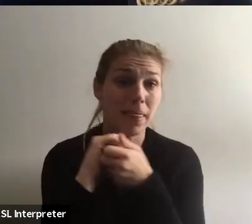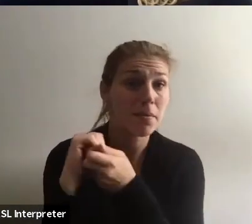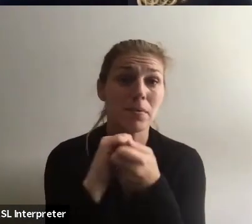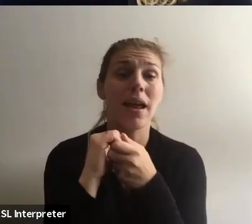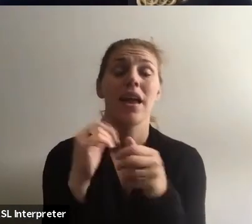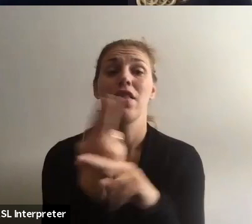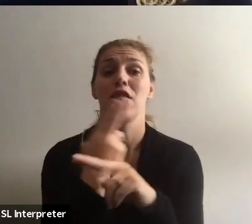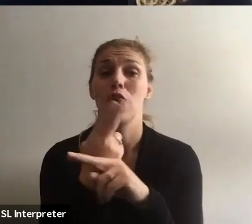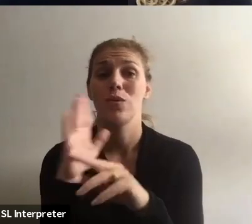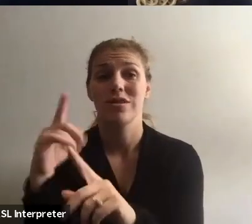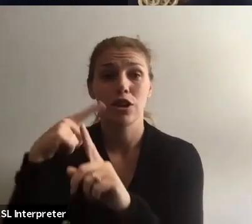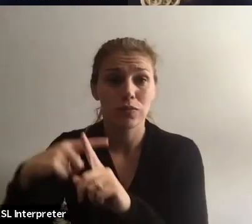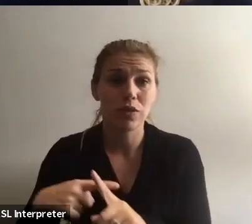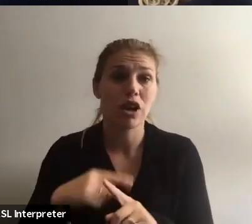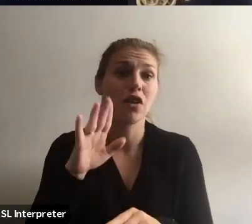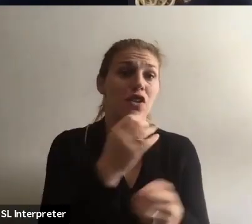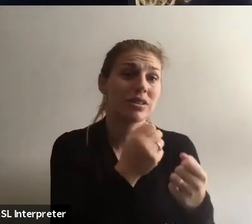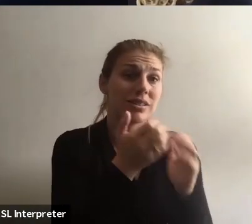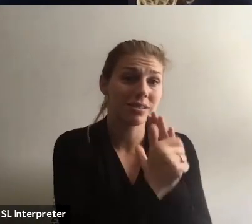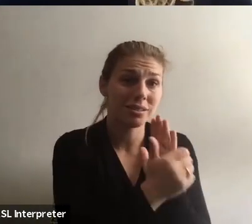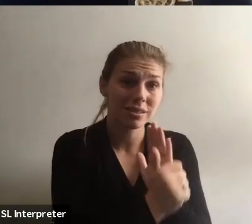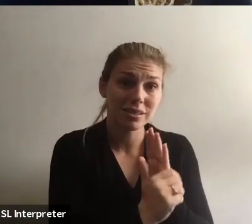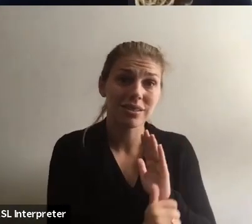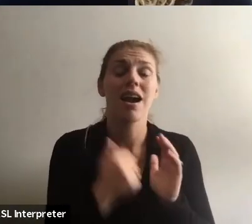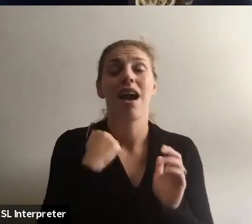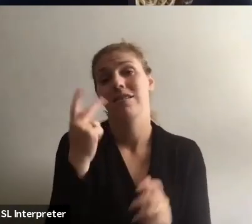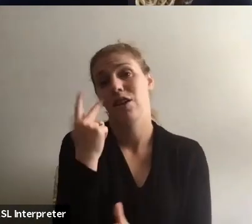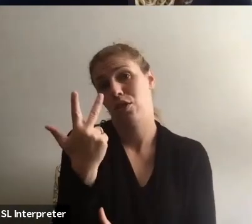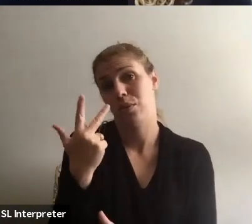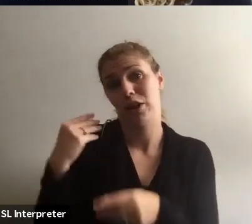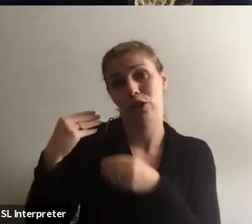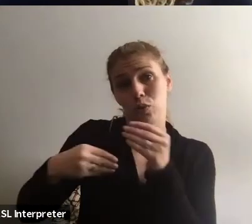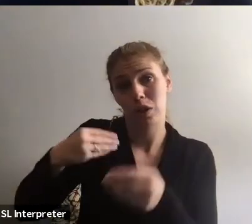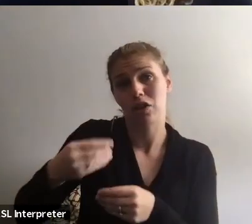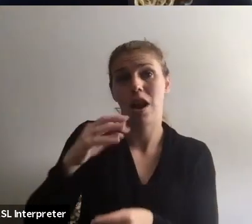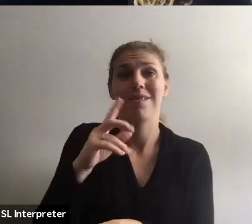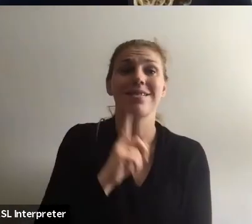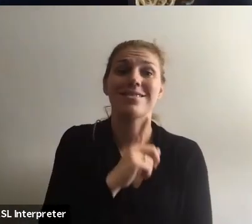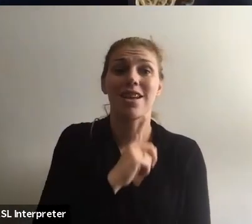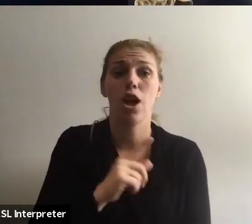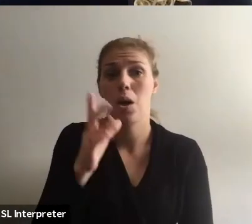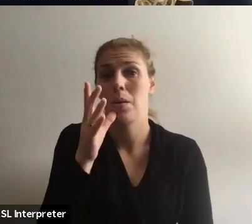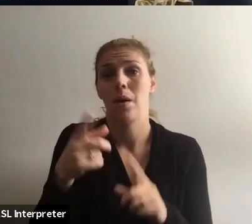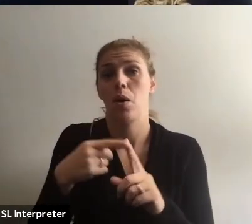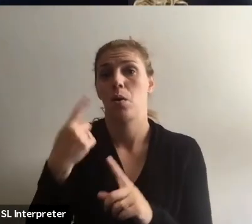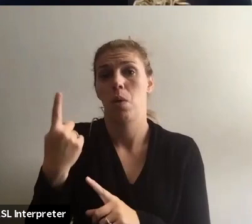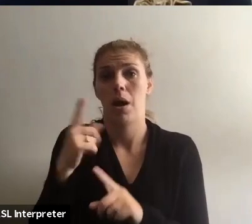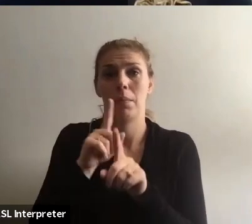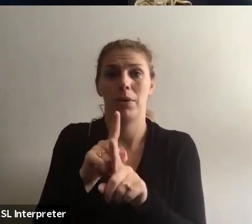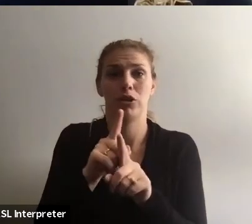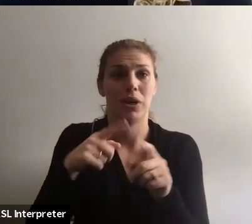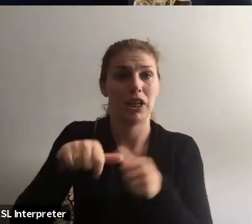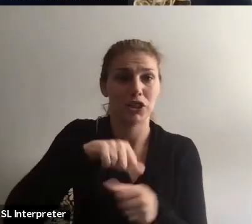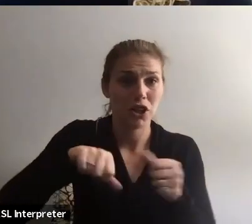They're using each other's strengths and skills. I've seen three generations of single mothers from one cohort mentoring each other.